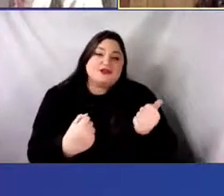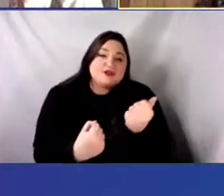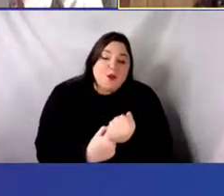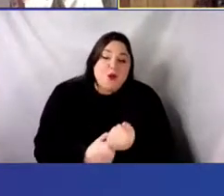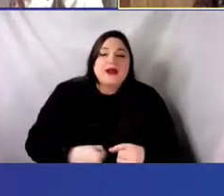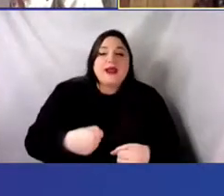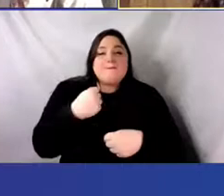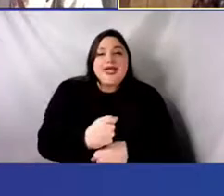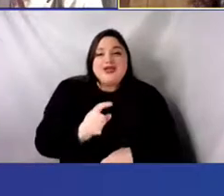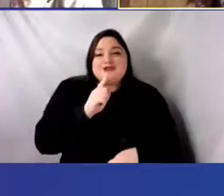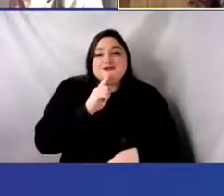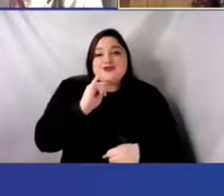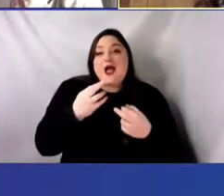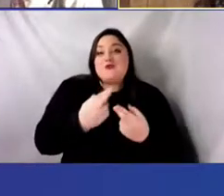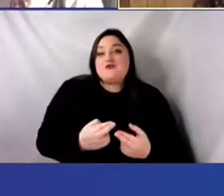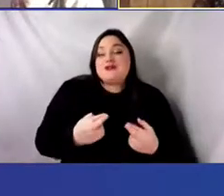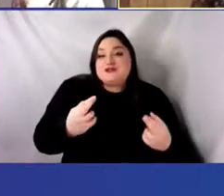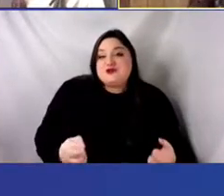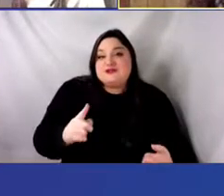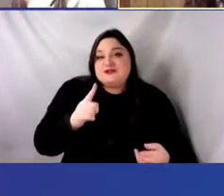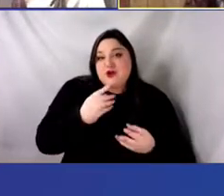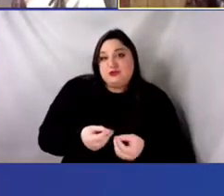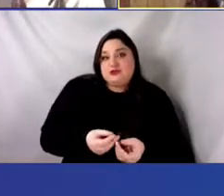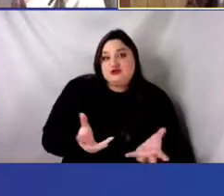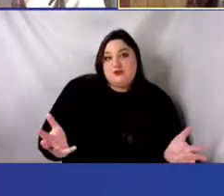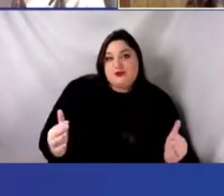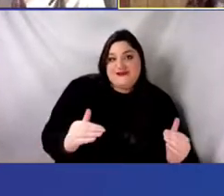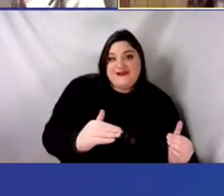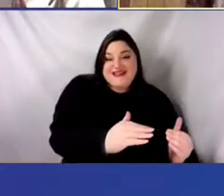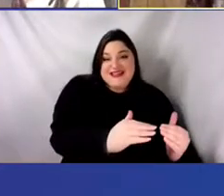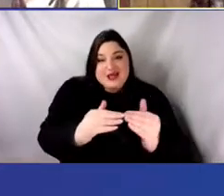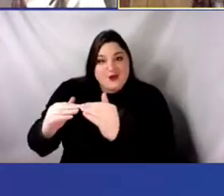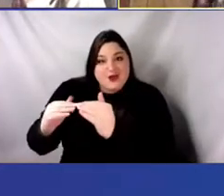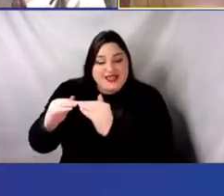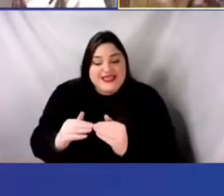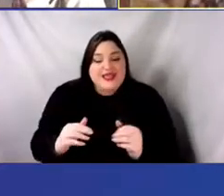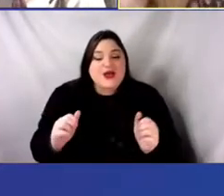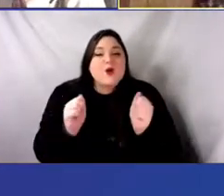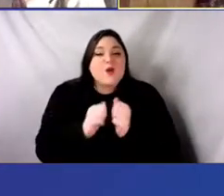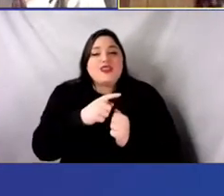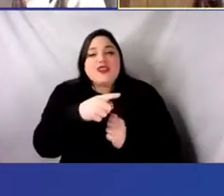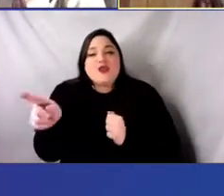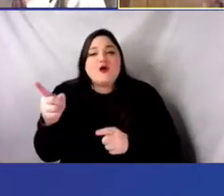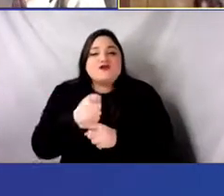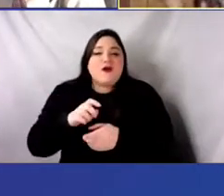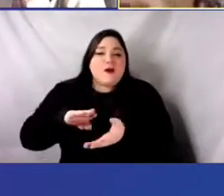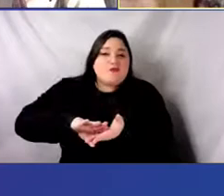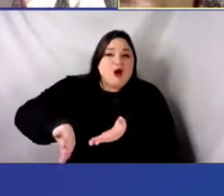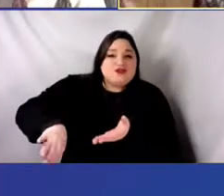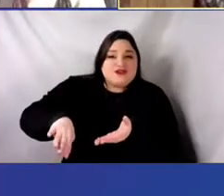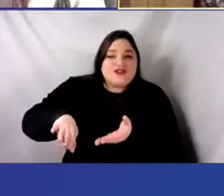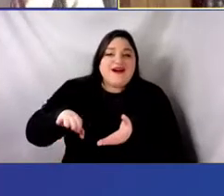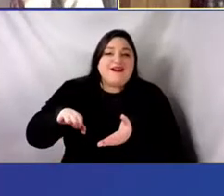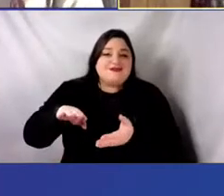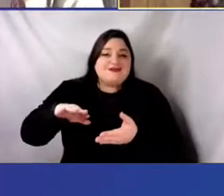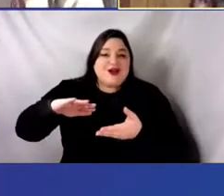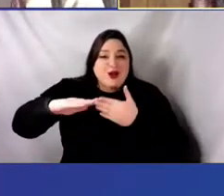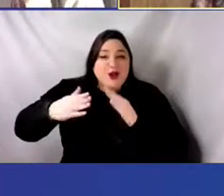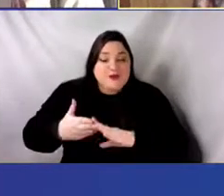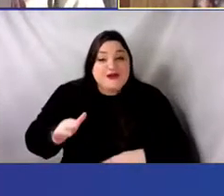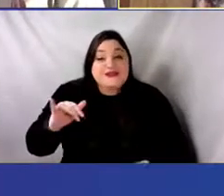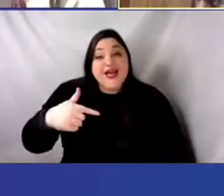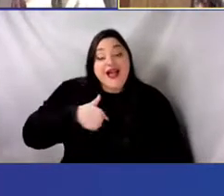tokenizing folks of marginalized backgrounds. To put it another way, like, you know, I'm trans, I'm Vietnamese.